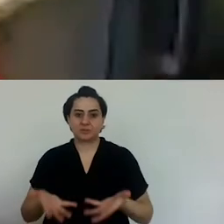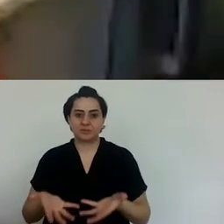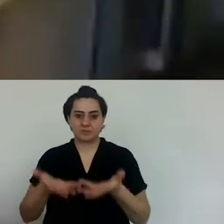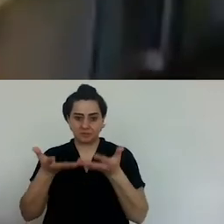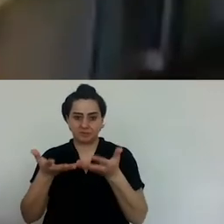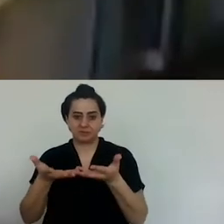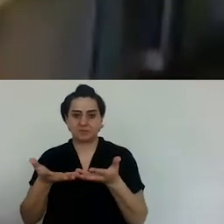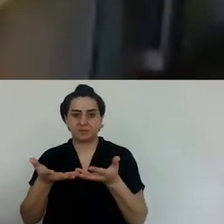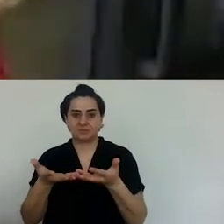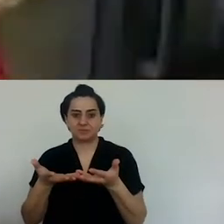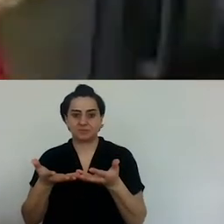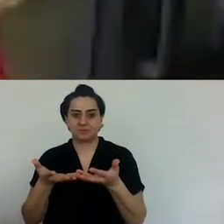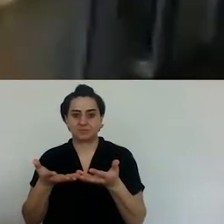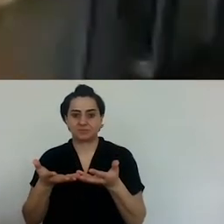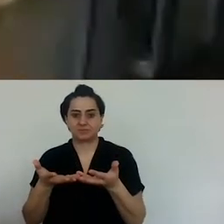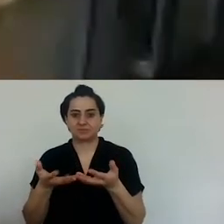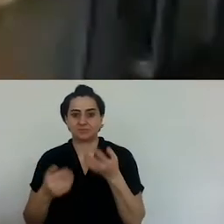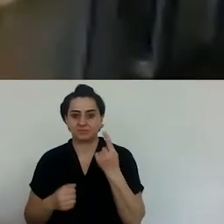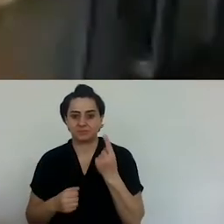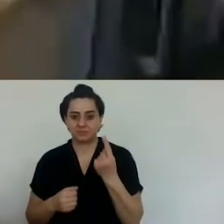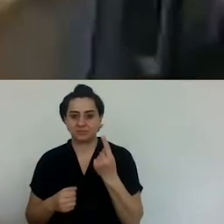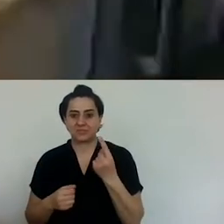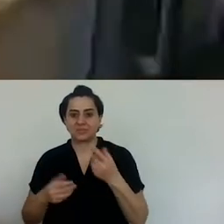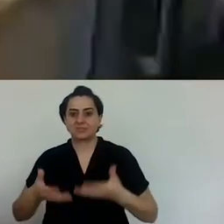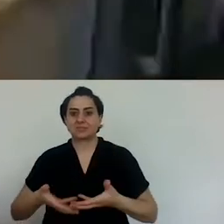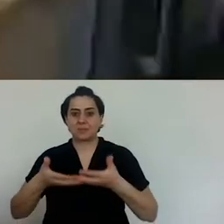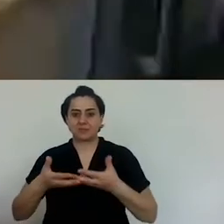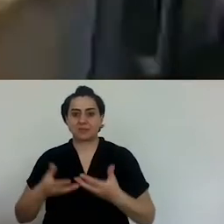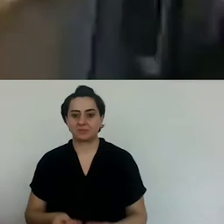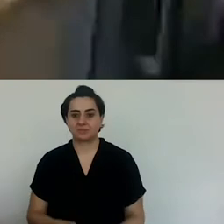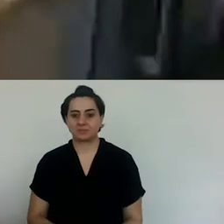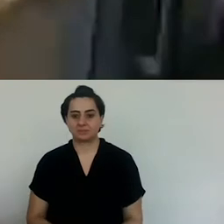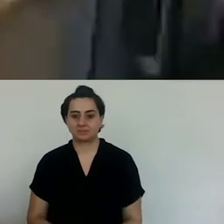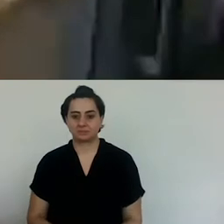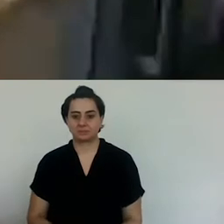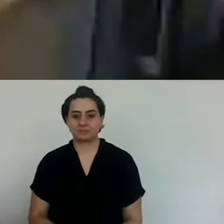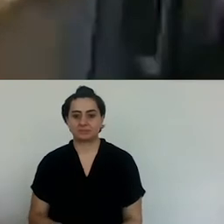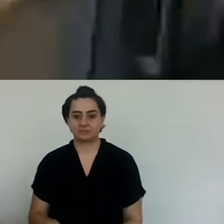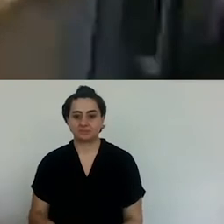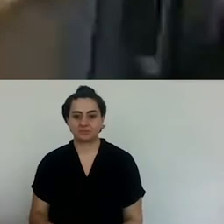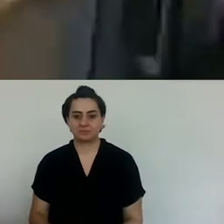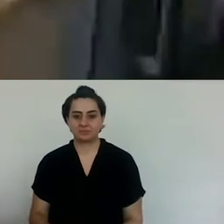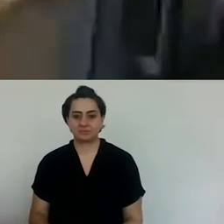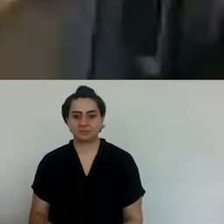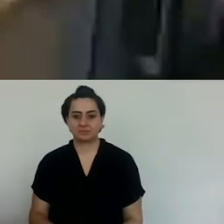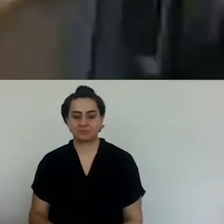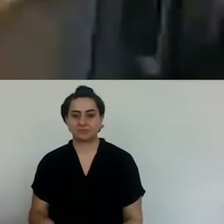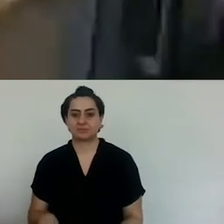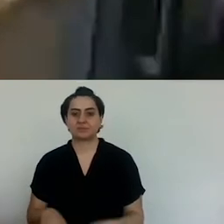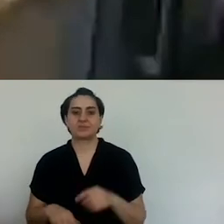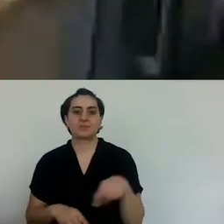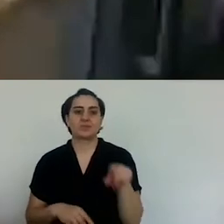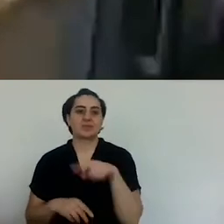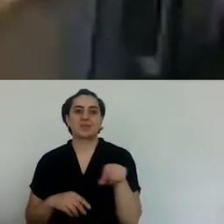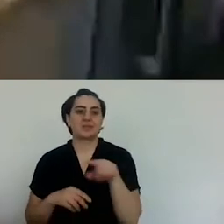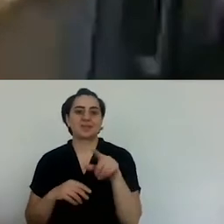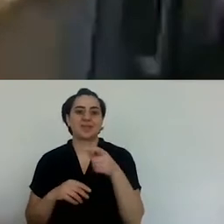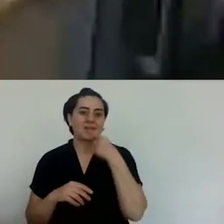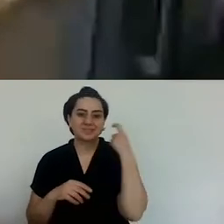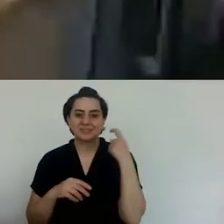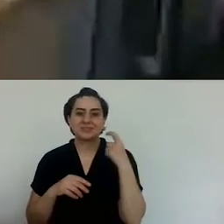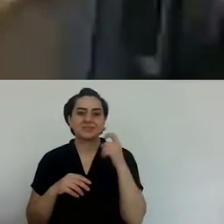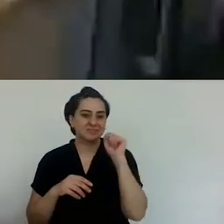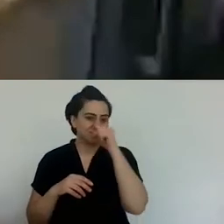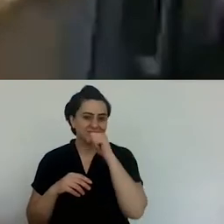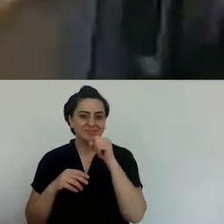could use it easily. They also used it to filter the content. It's a type of basket.